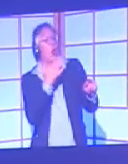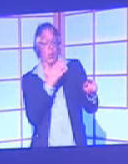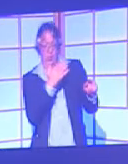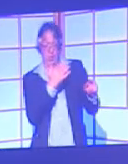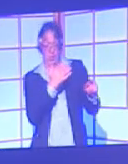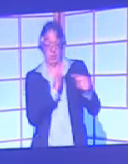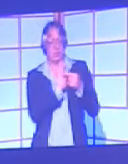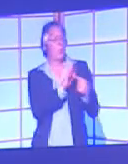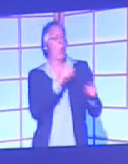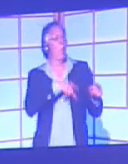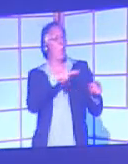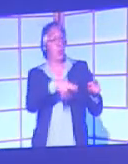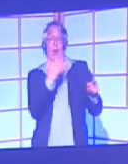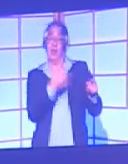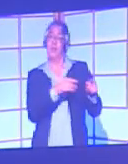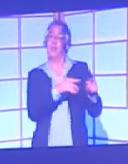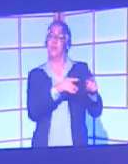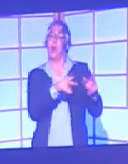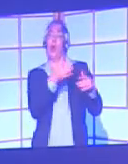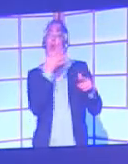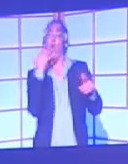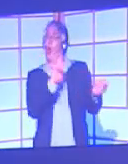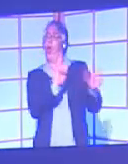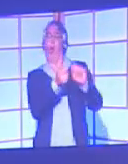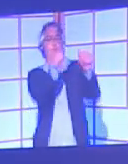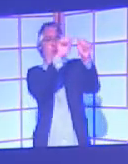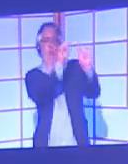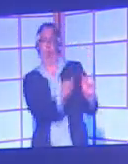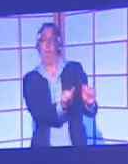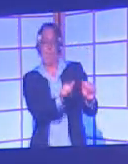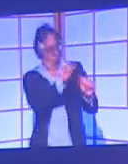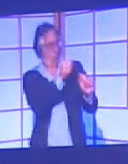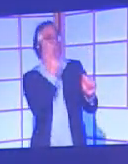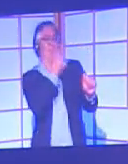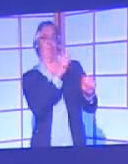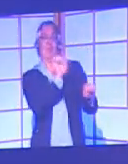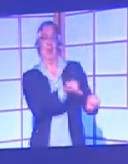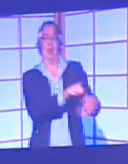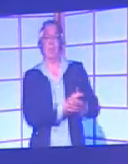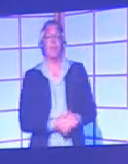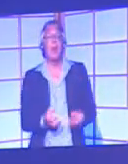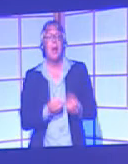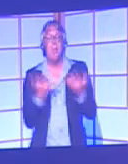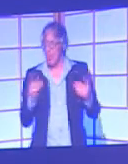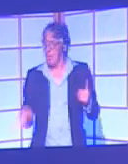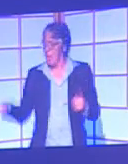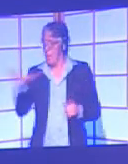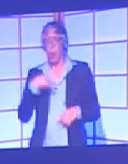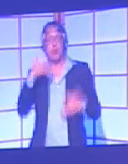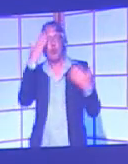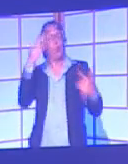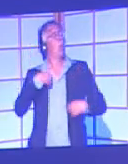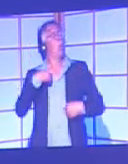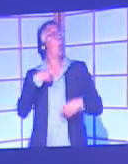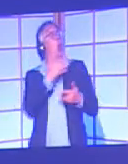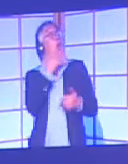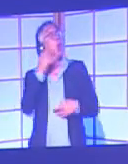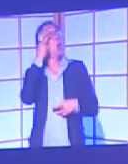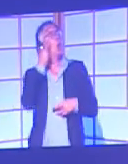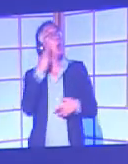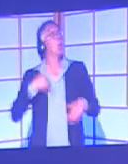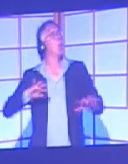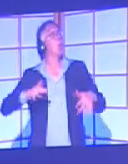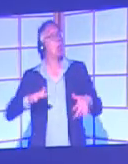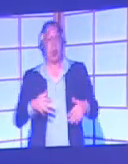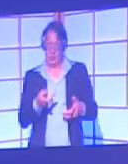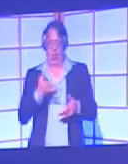used in Portugal. Most people won't realise that they're colour blind. If you suspect that you suffer from a colour vision deficiency, check